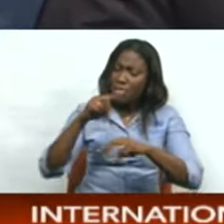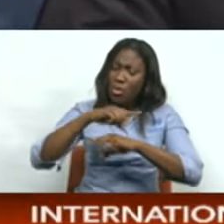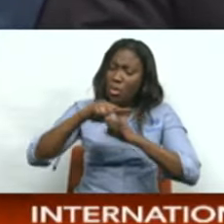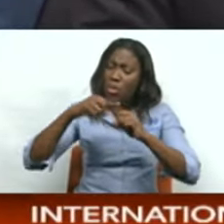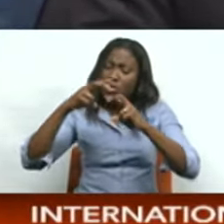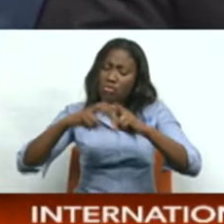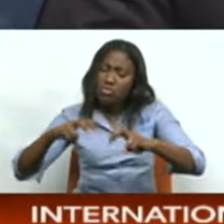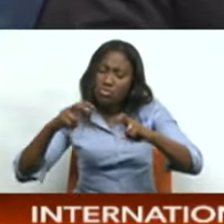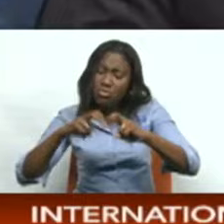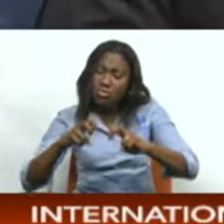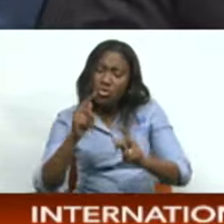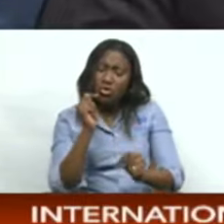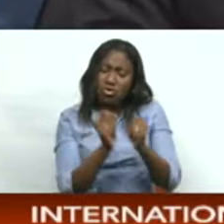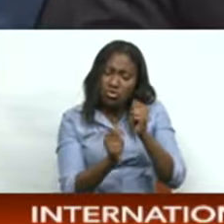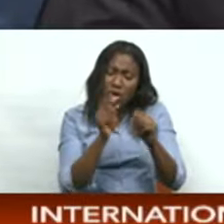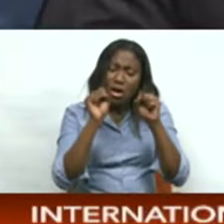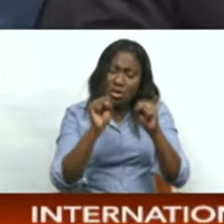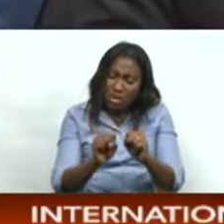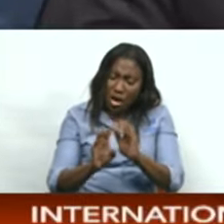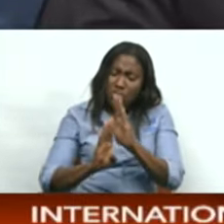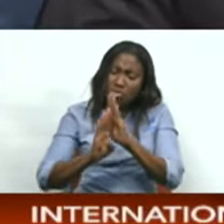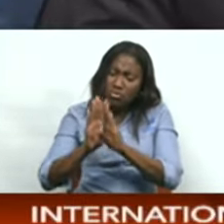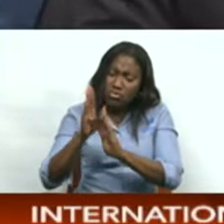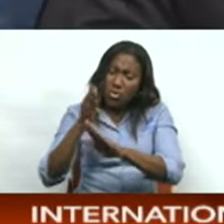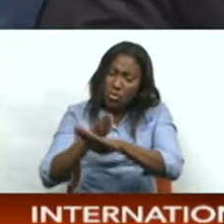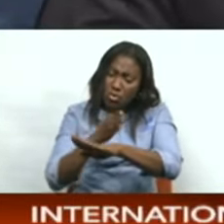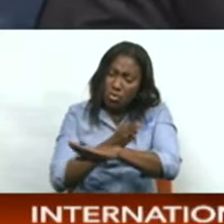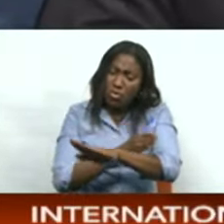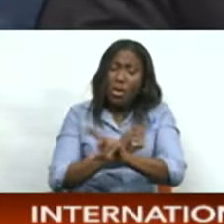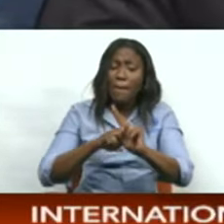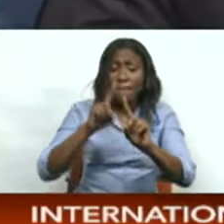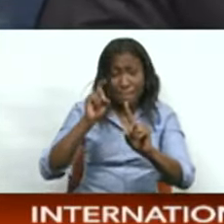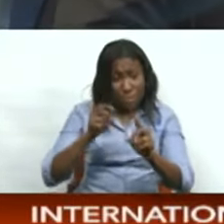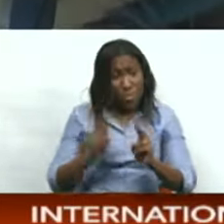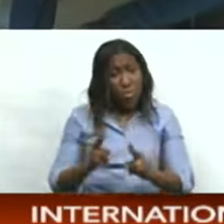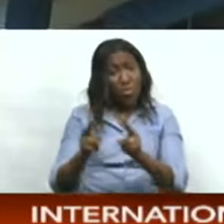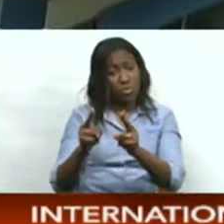country has been heading in the right direction, efforts must now be accelerated.